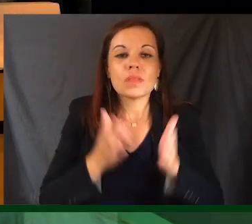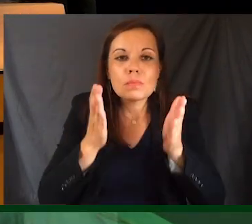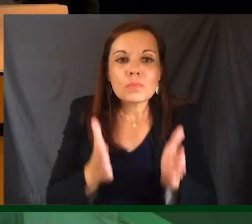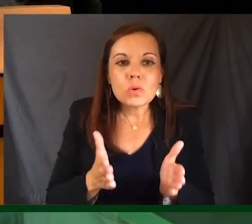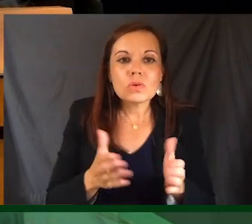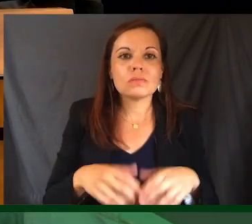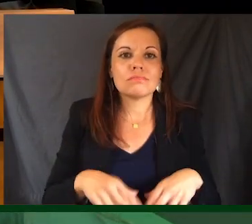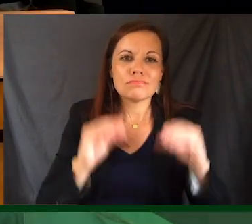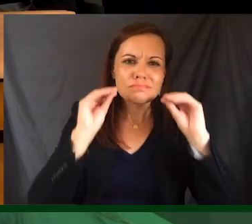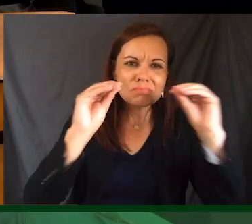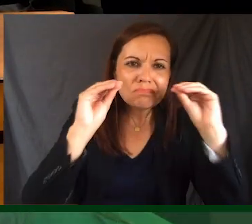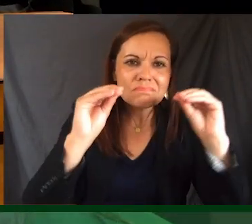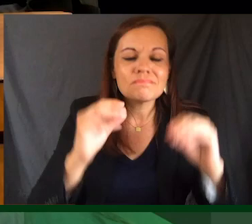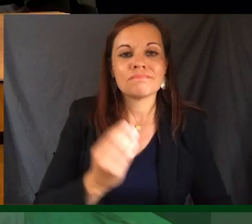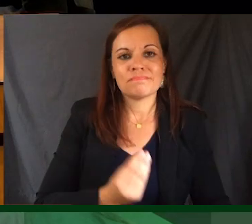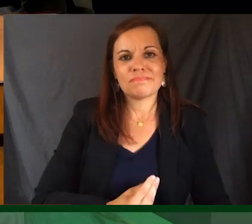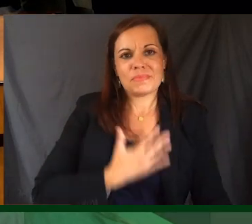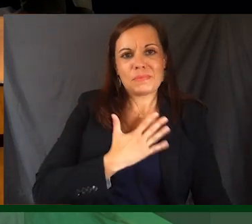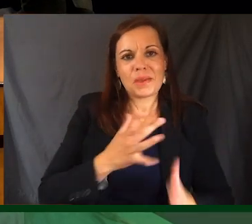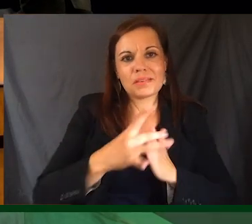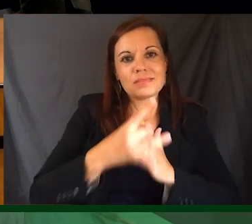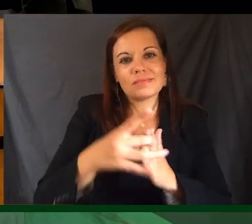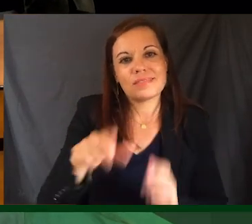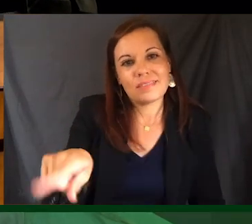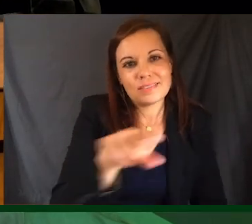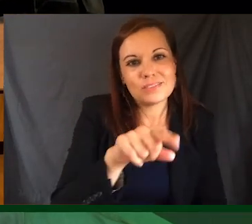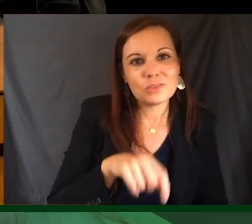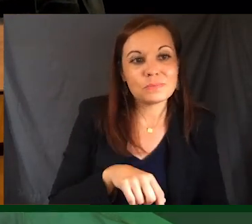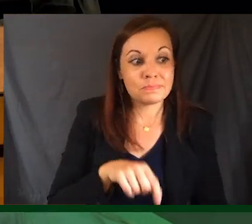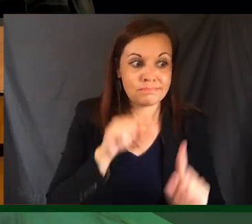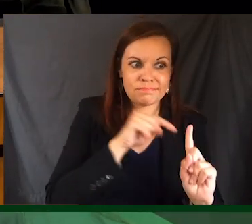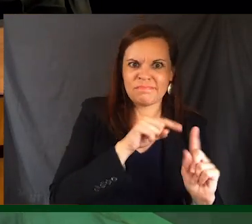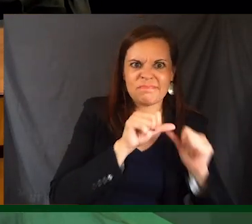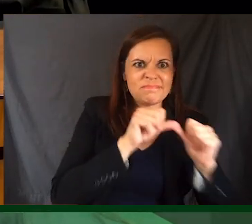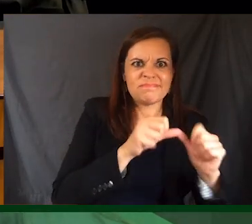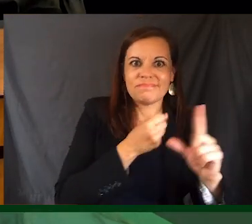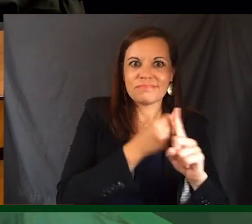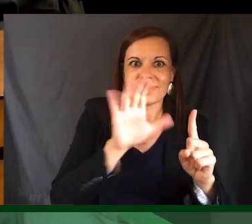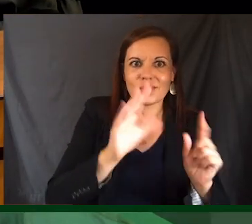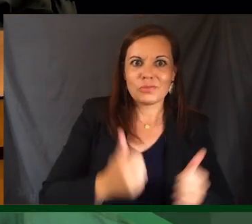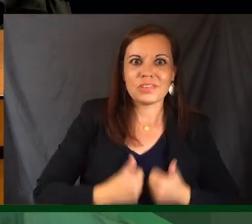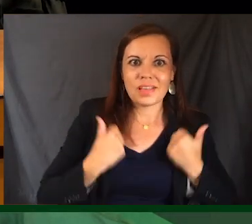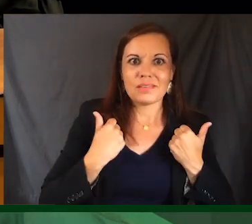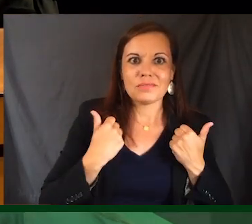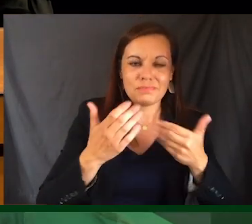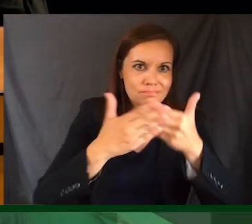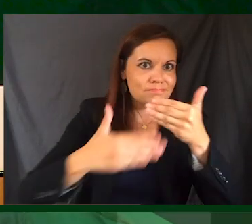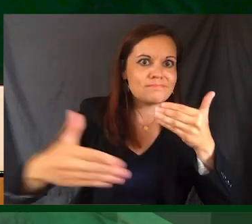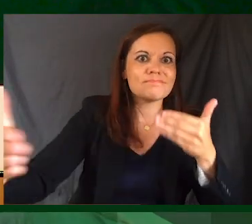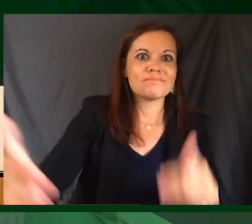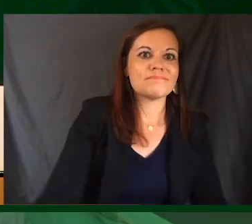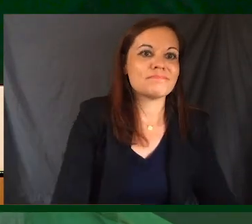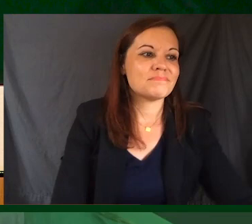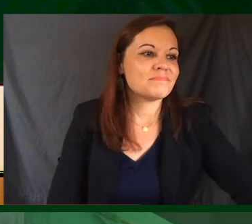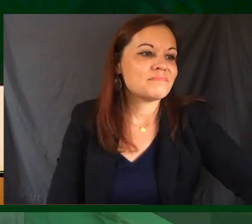inspired, and guided you, and will continue to impact your lives in the years to come.